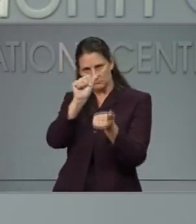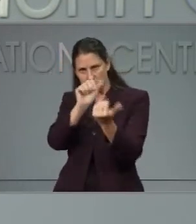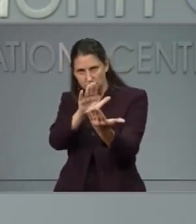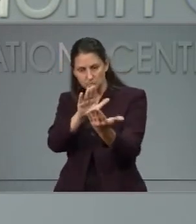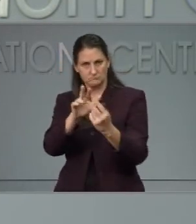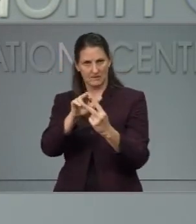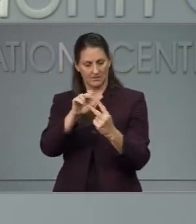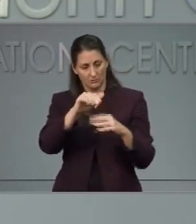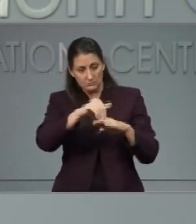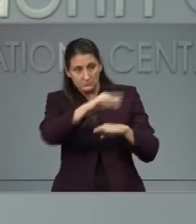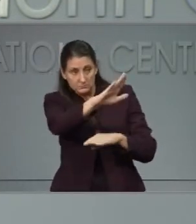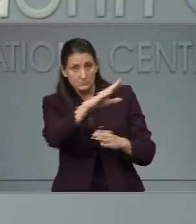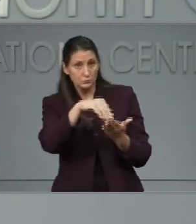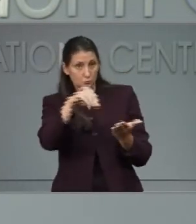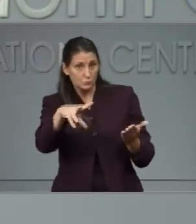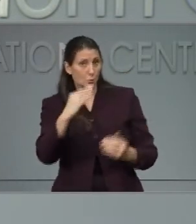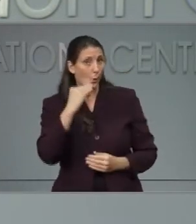students safe?